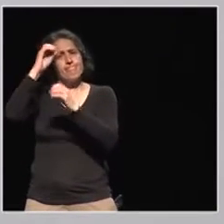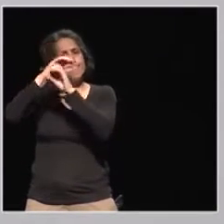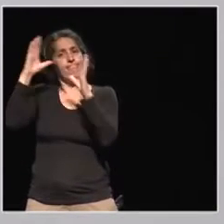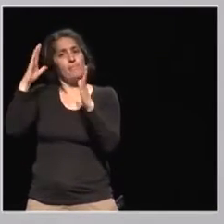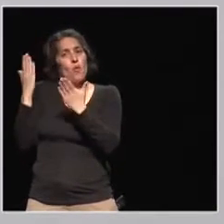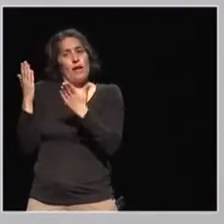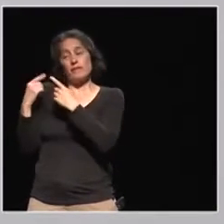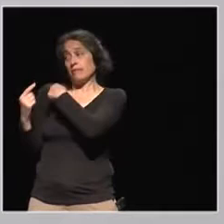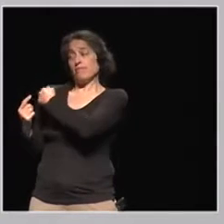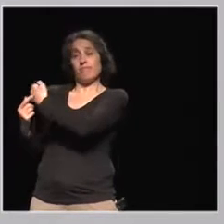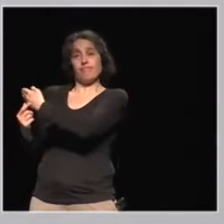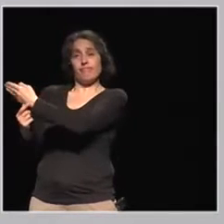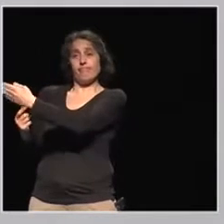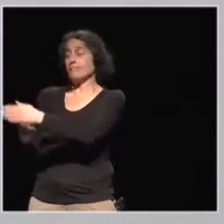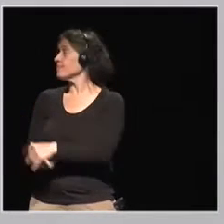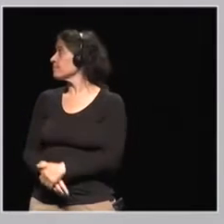with you, Helmut.